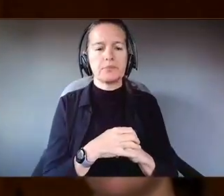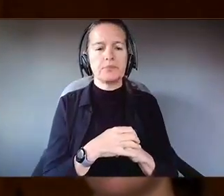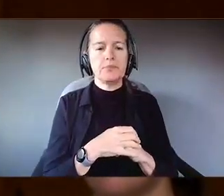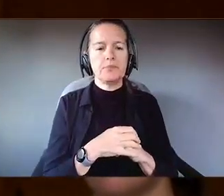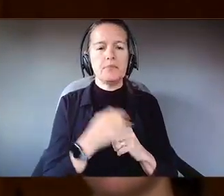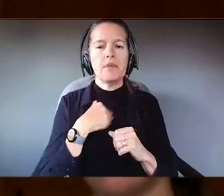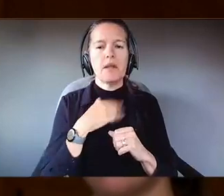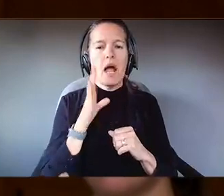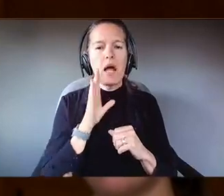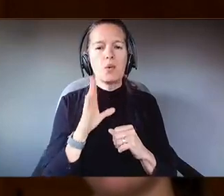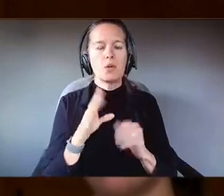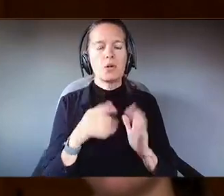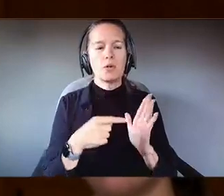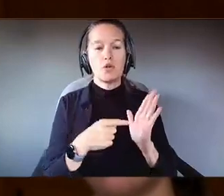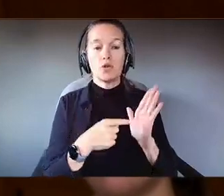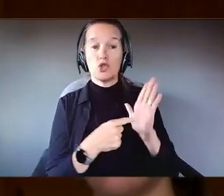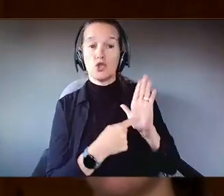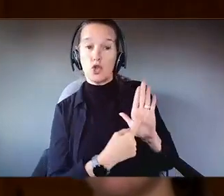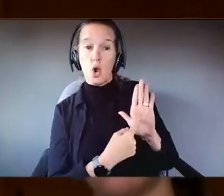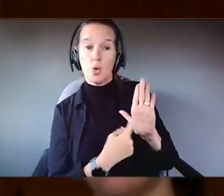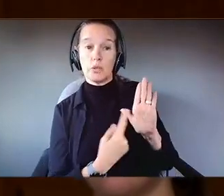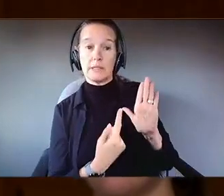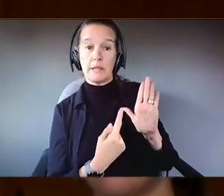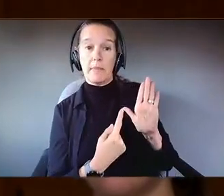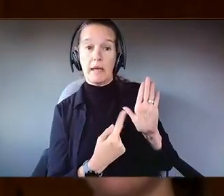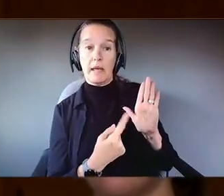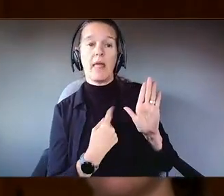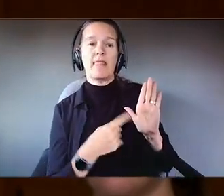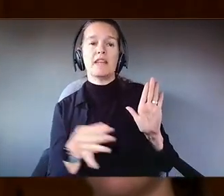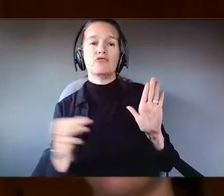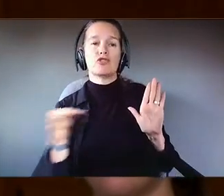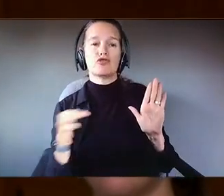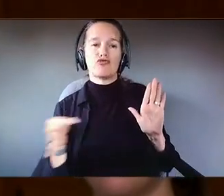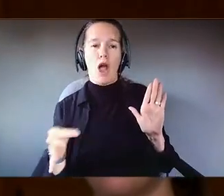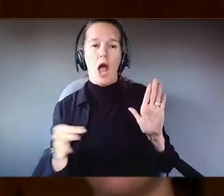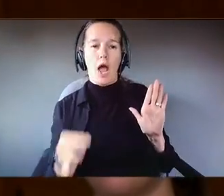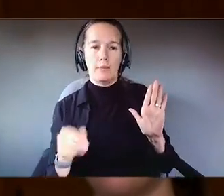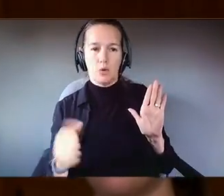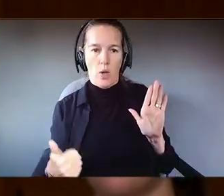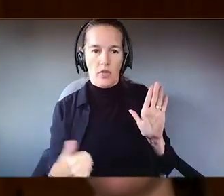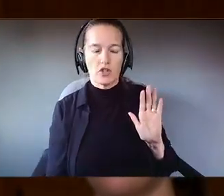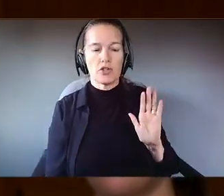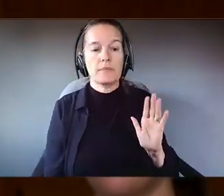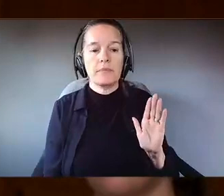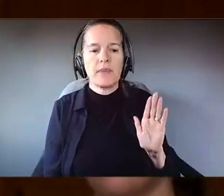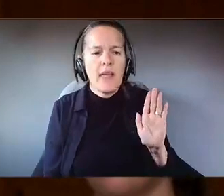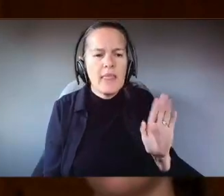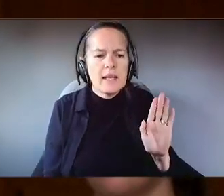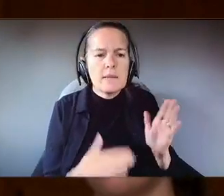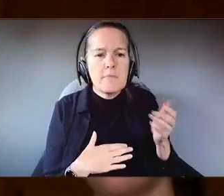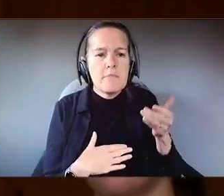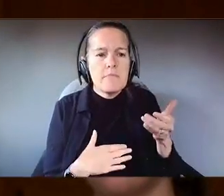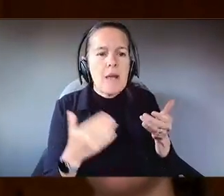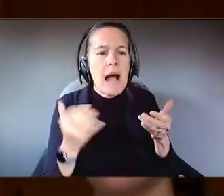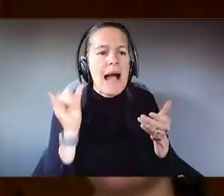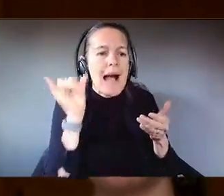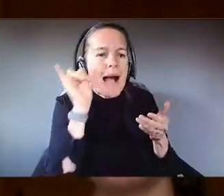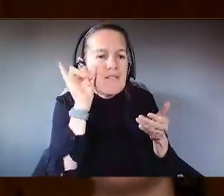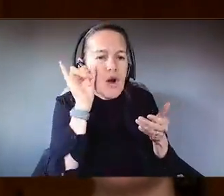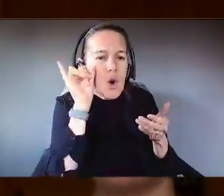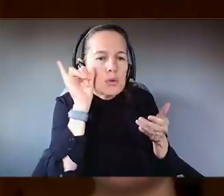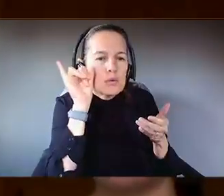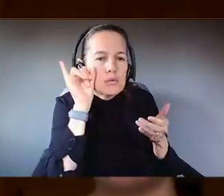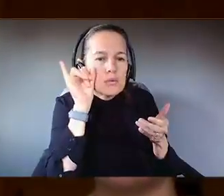this, and then I'm going to describe this to others. This is my iPhone, and this is a transcription